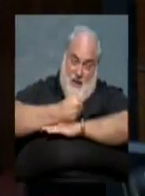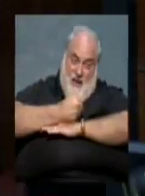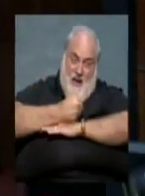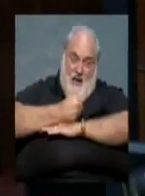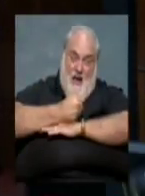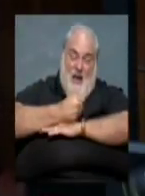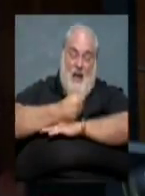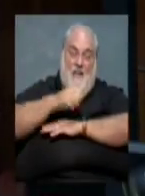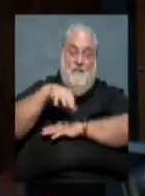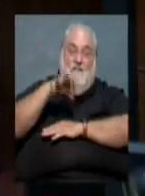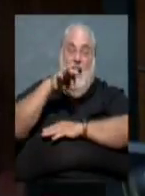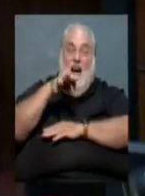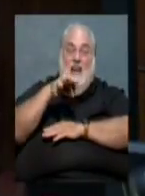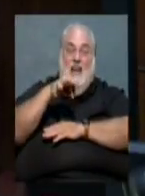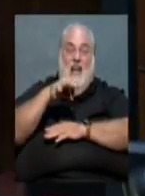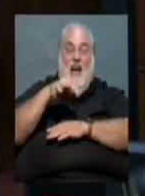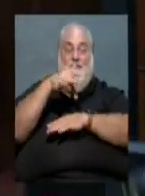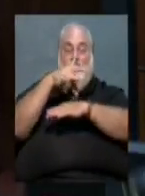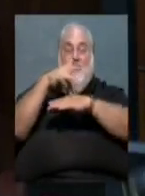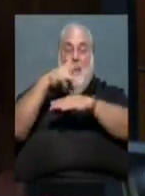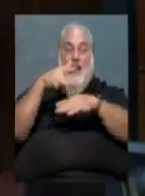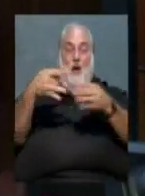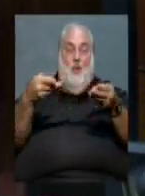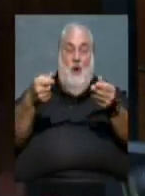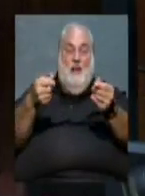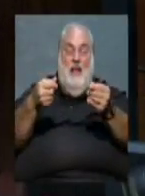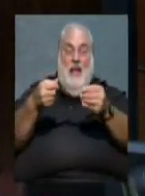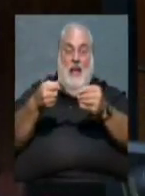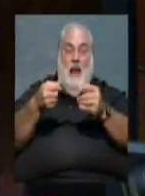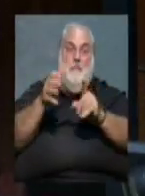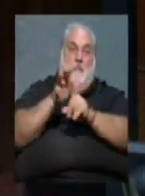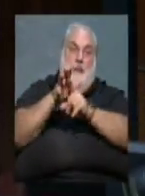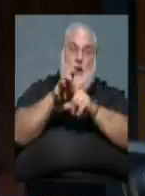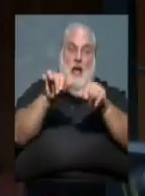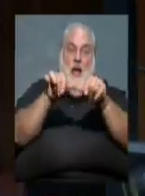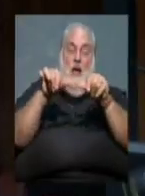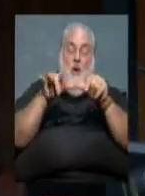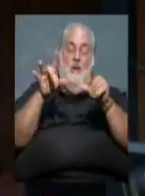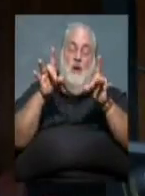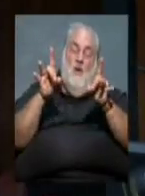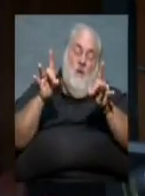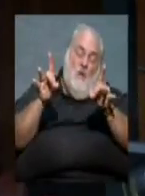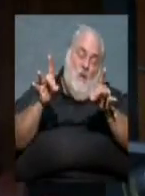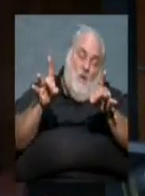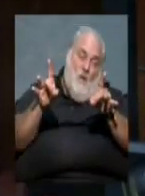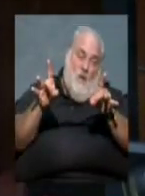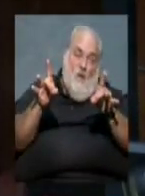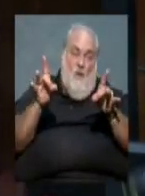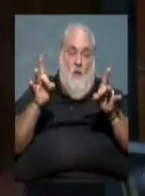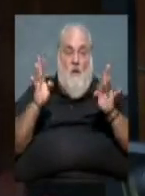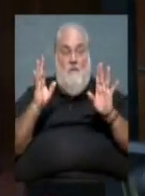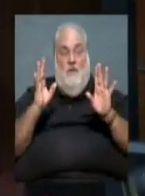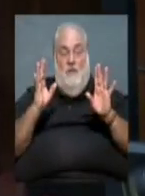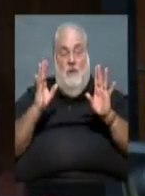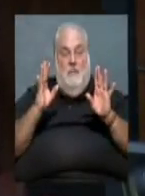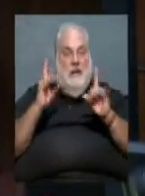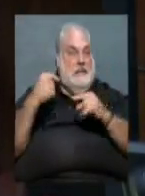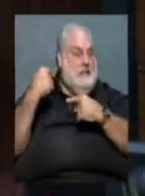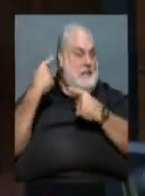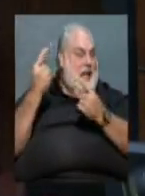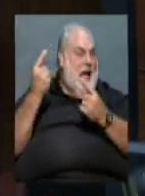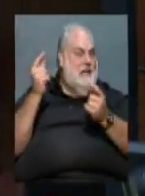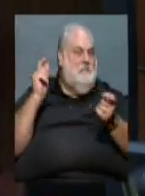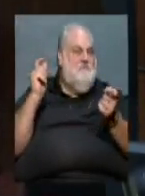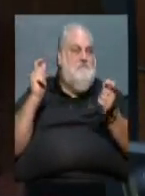vacant real estate in the prime part of town because it was in bad shape. And we have gotten accredited, gotten all our